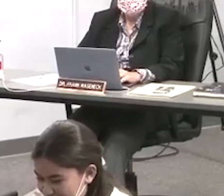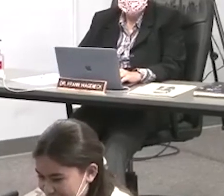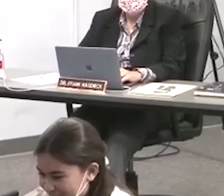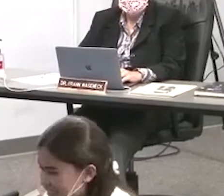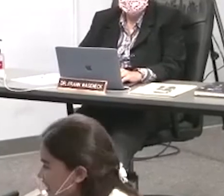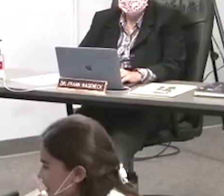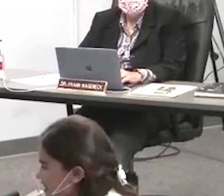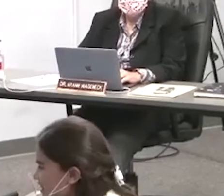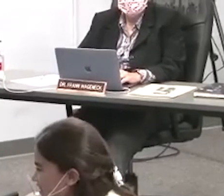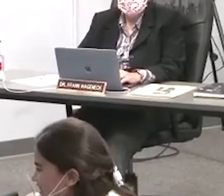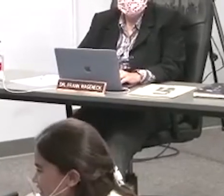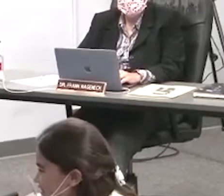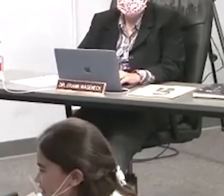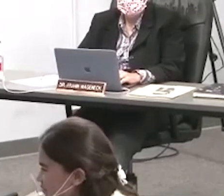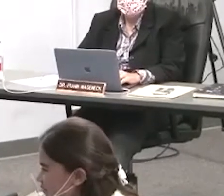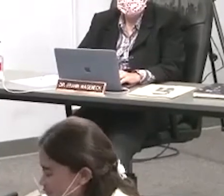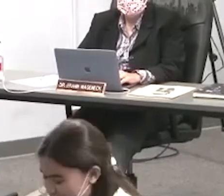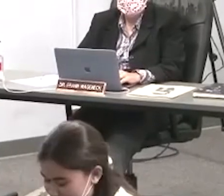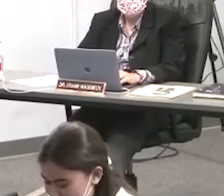yes yes